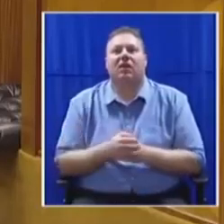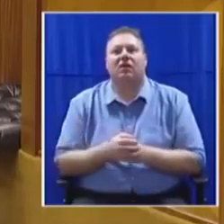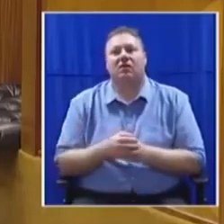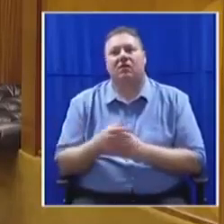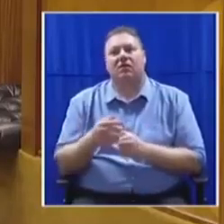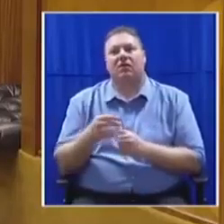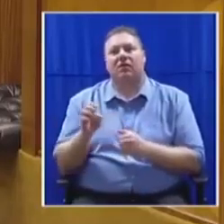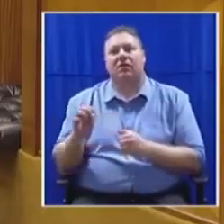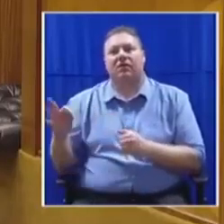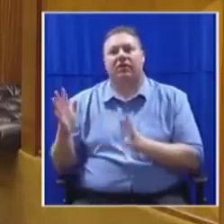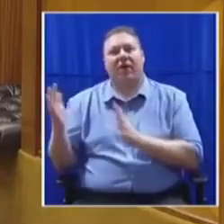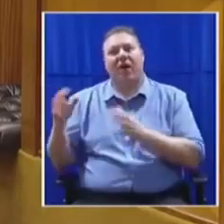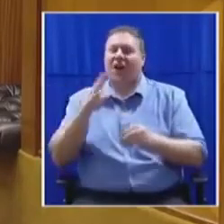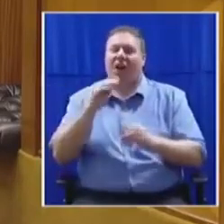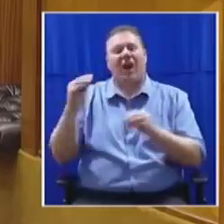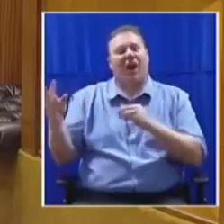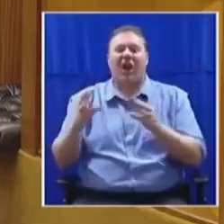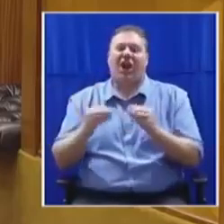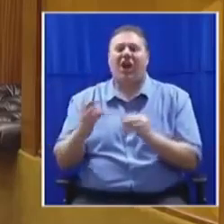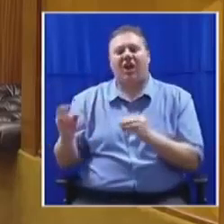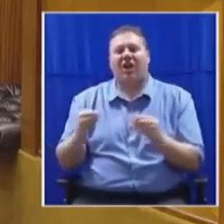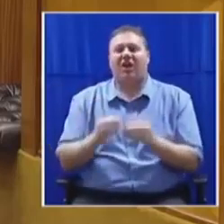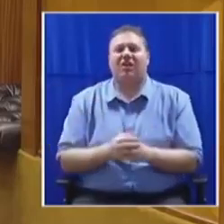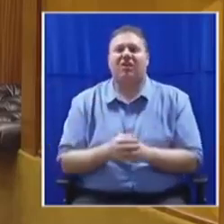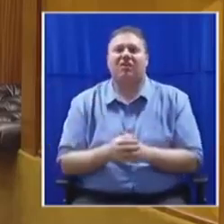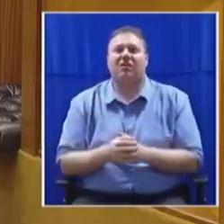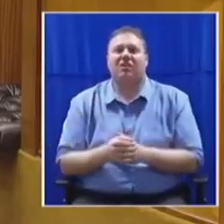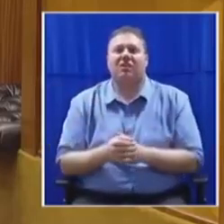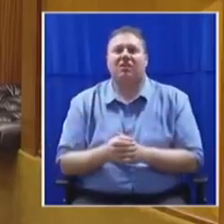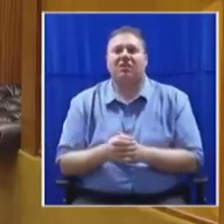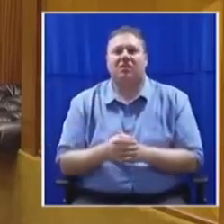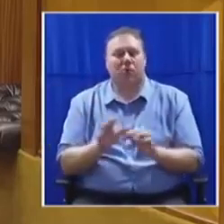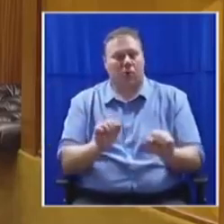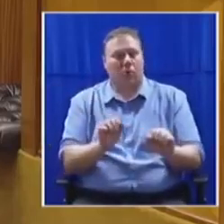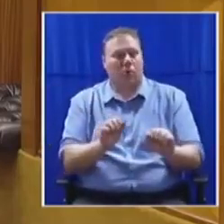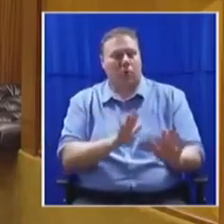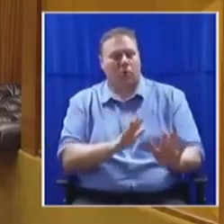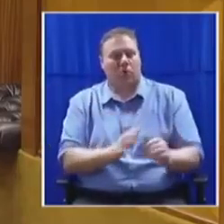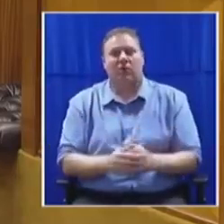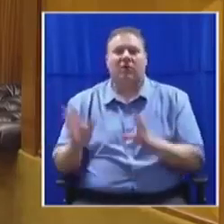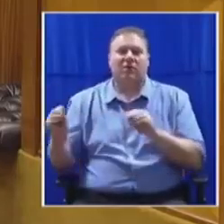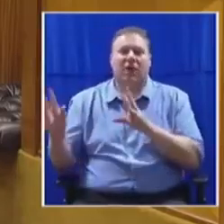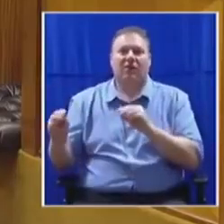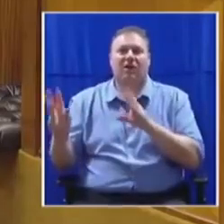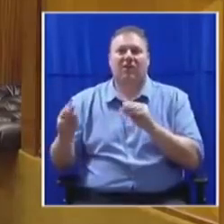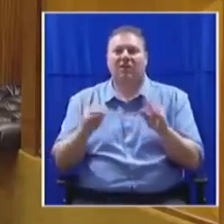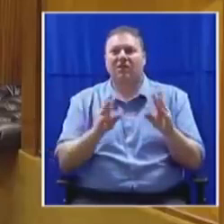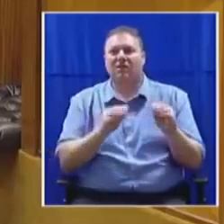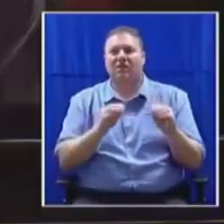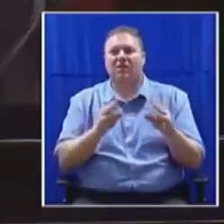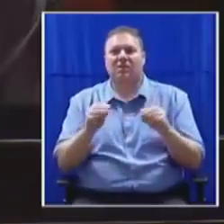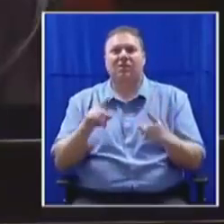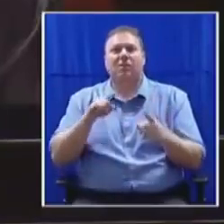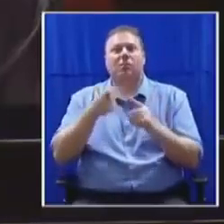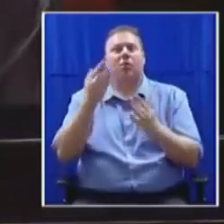Honourable Members. Honourable Michelle can you just hold for a while point of order Mr. Chair Honourable